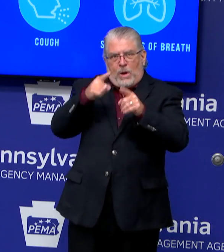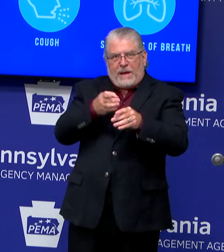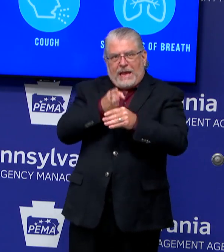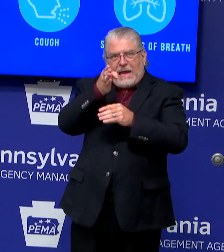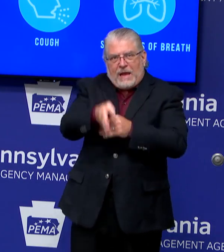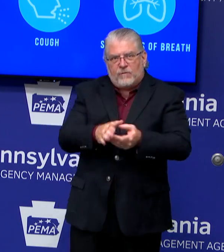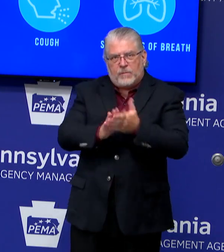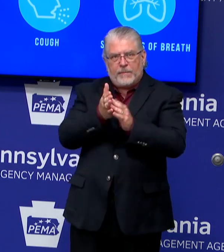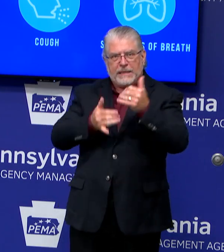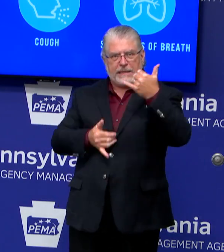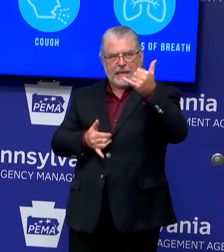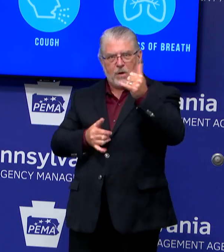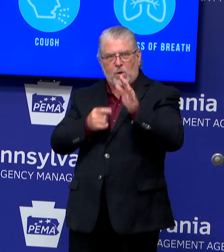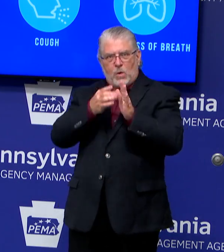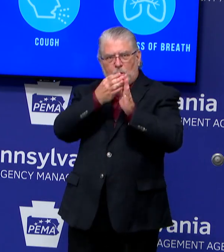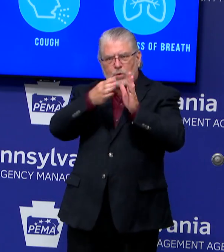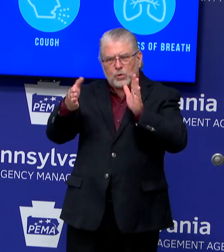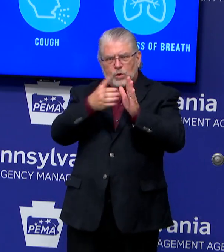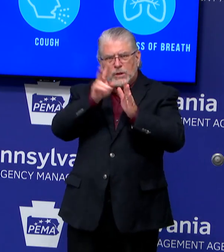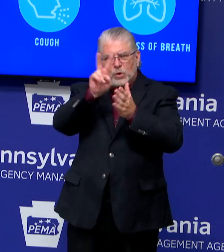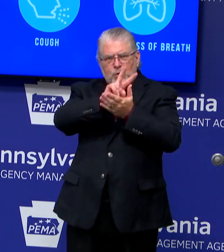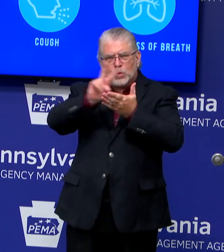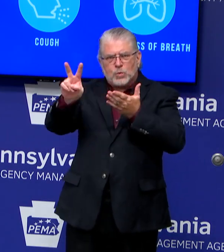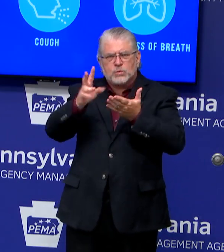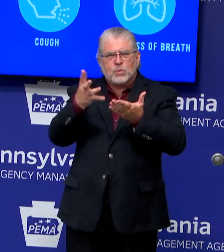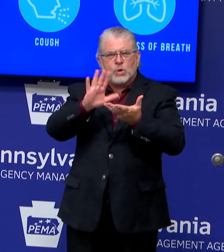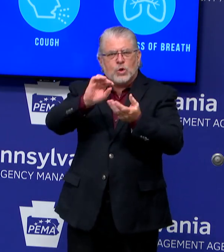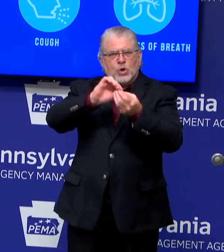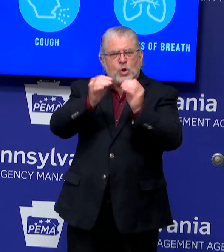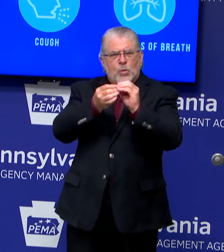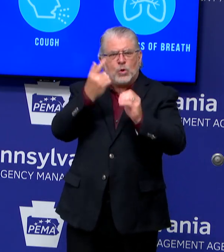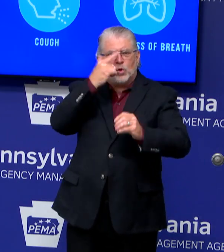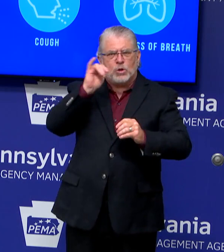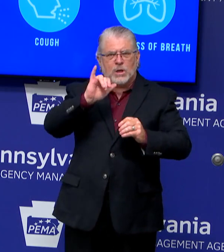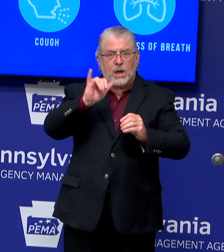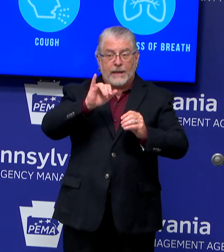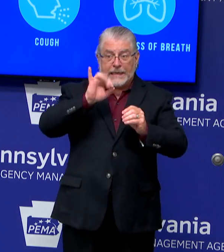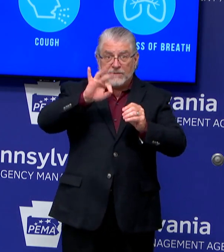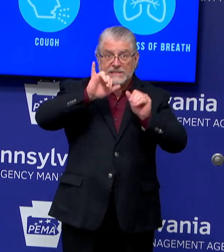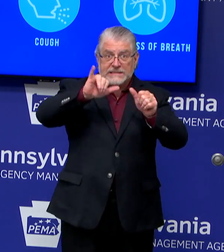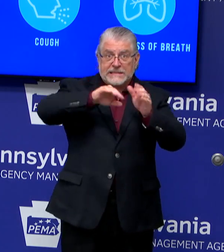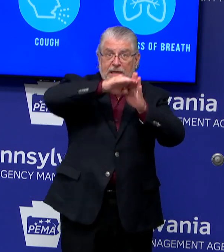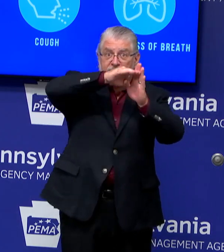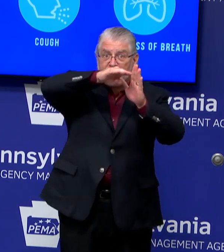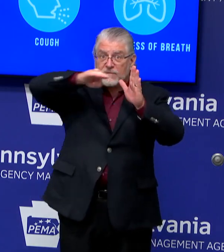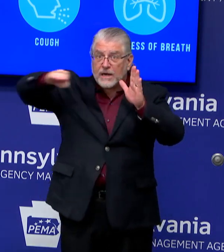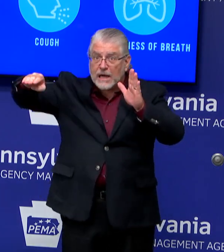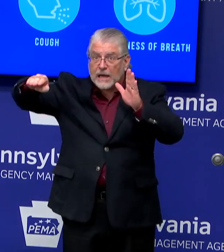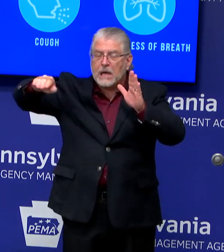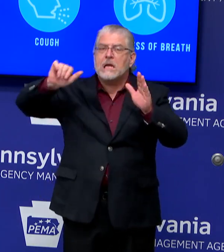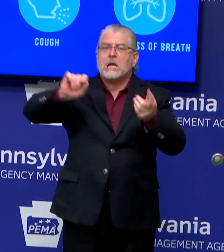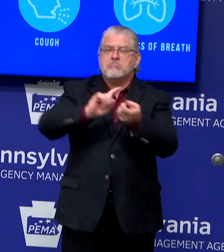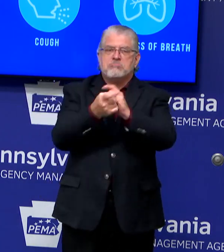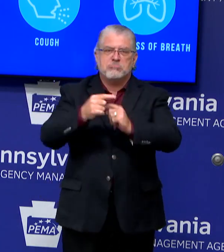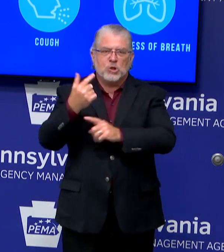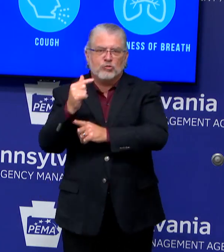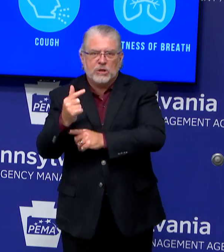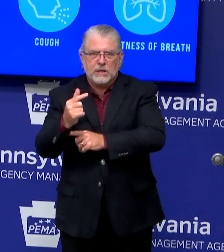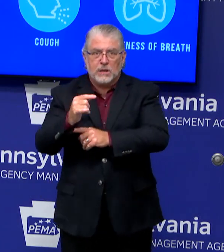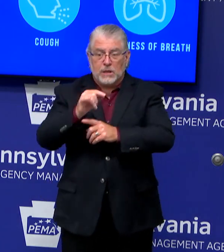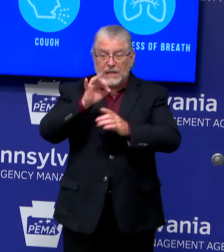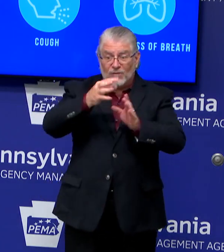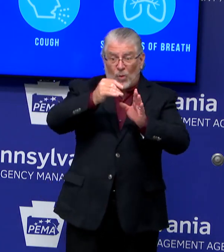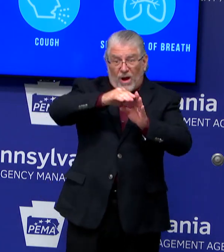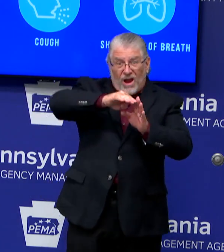two weeks, if the number of cases has been flat or going down, then they can go to green. And if the number of cases has been going up, then